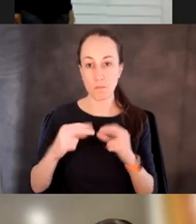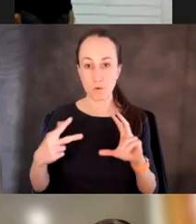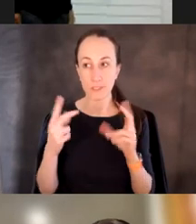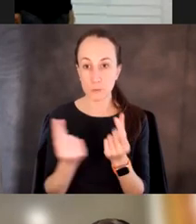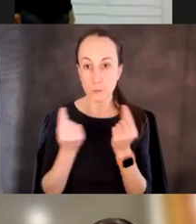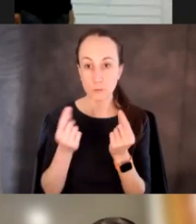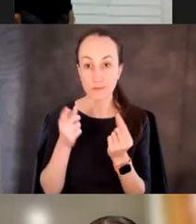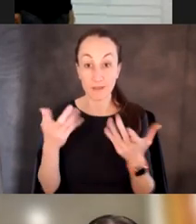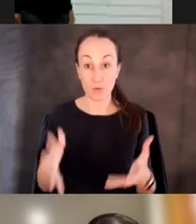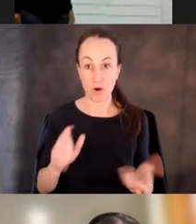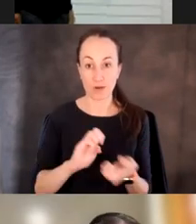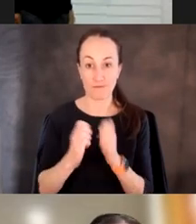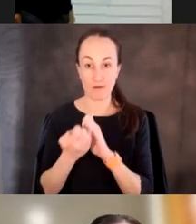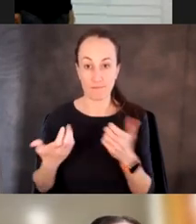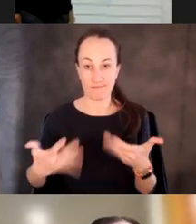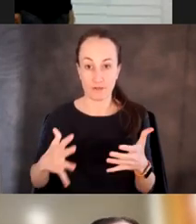um, in your experiment.